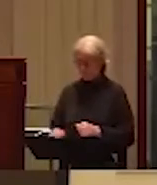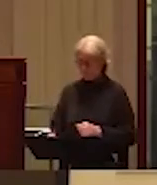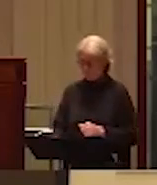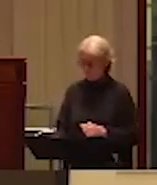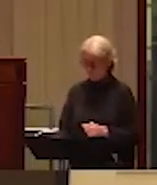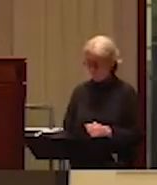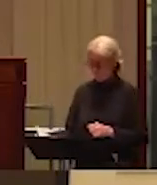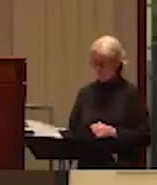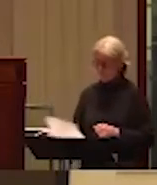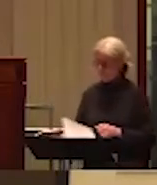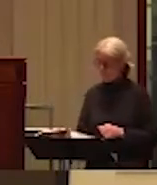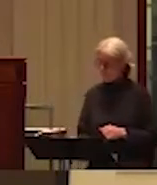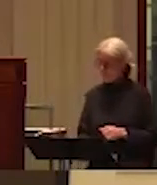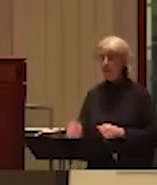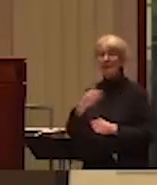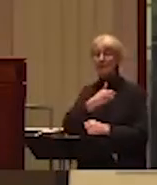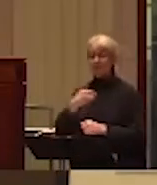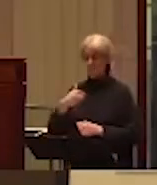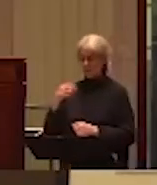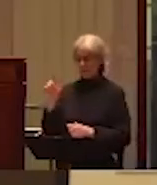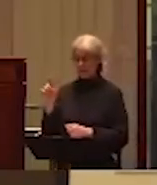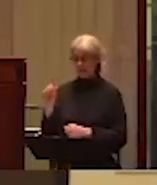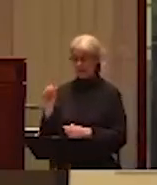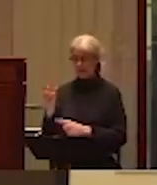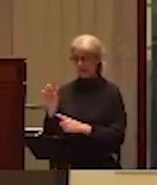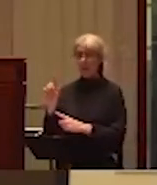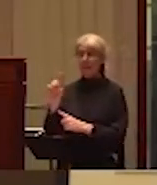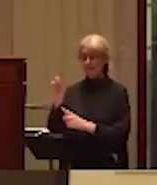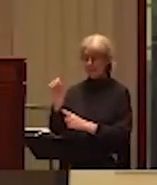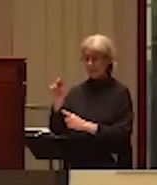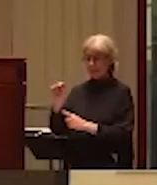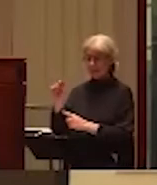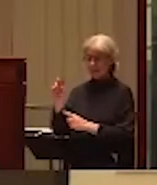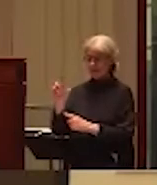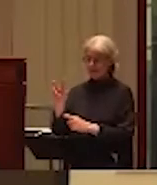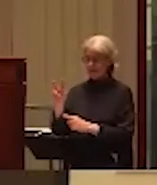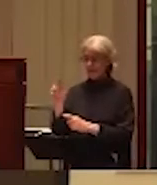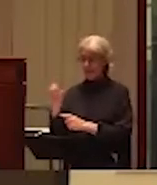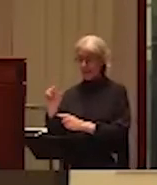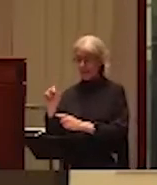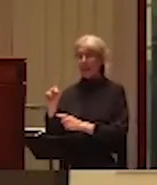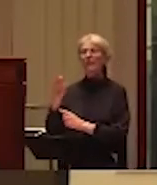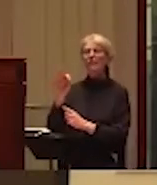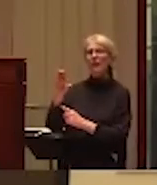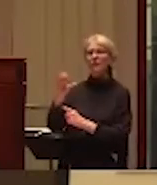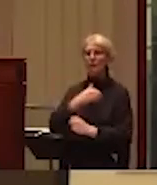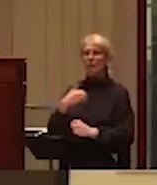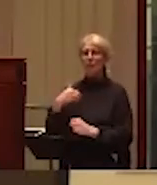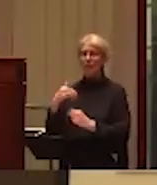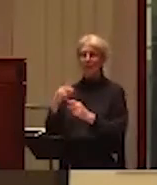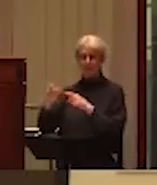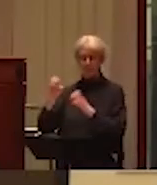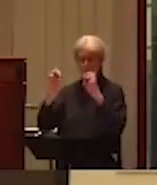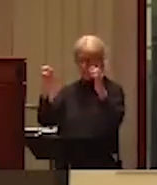committee, uh, aside from myself, are David Zanvliet, a faculty member, uh, from the faculty of education, Isabella Wang,